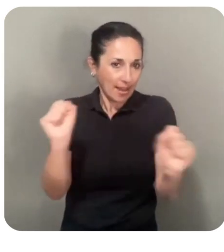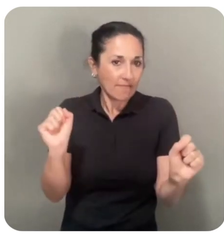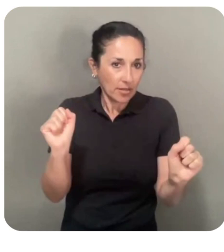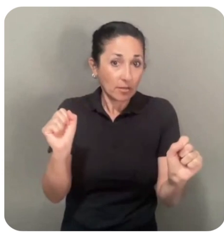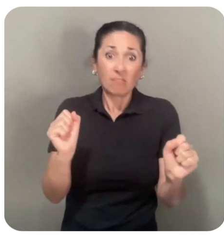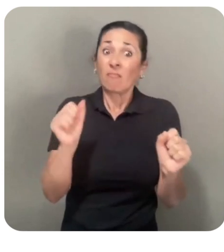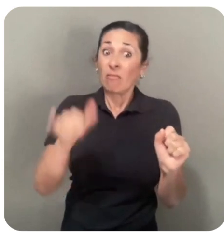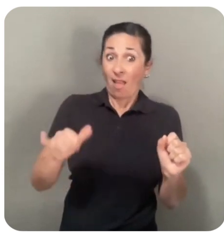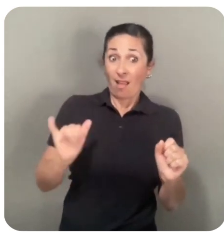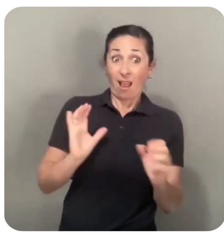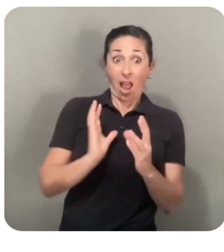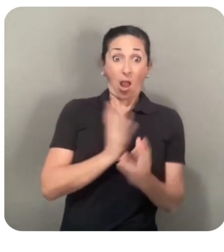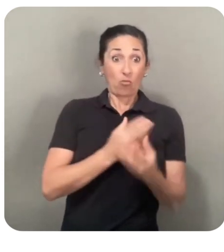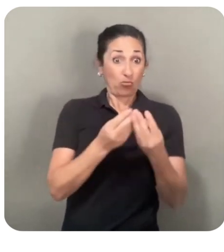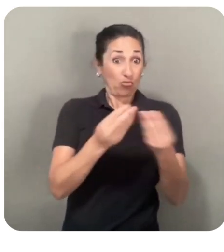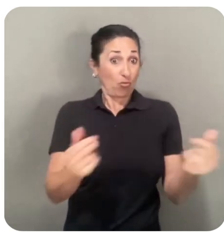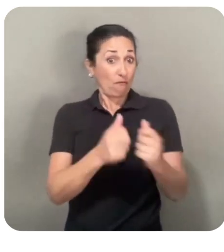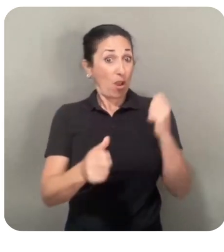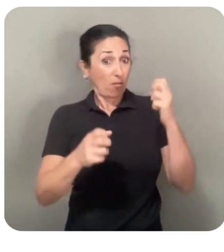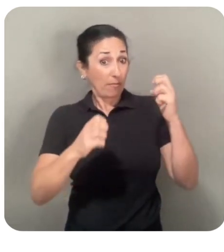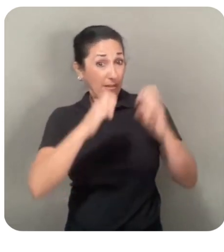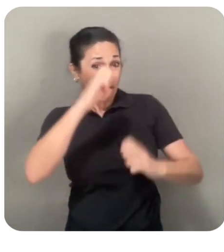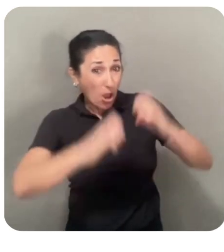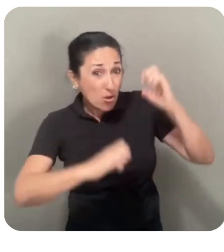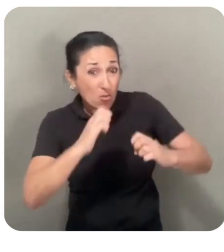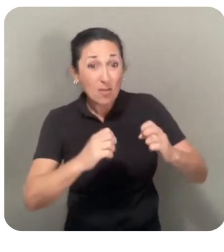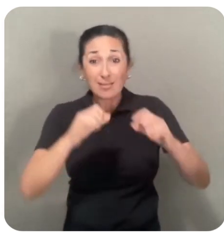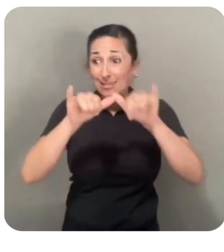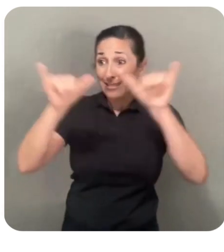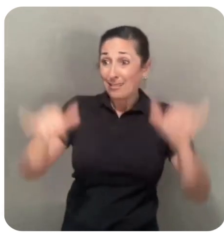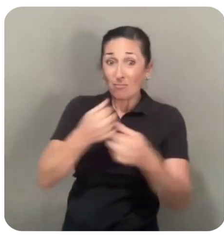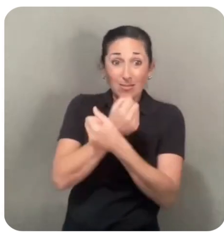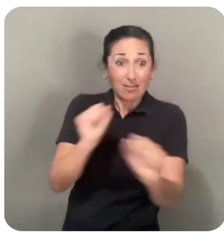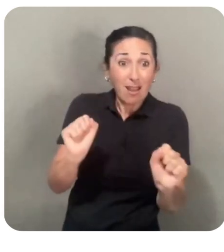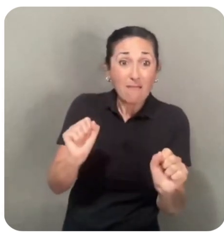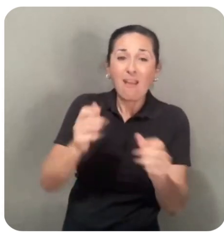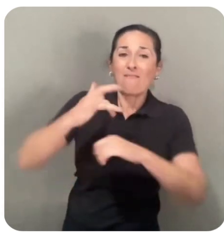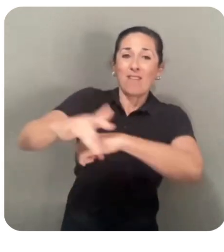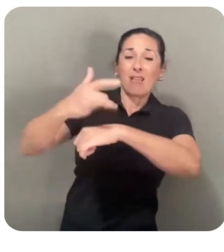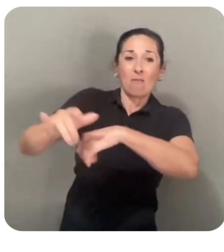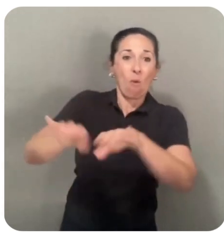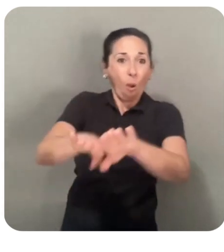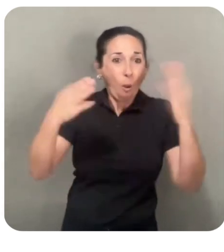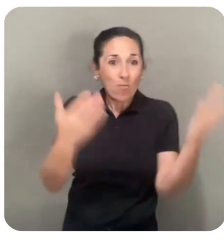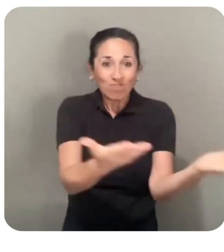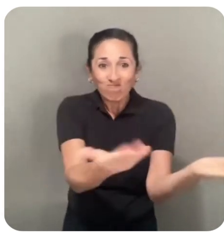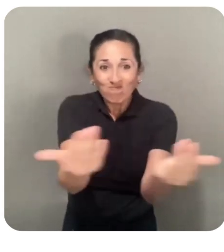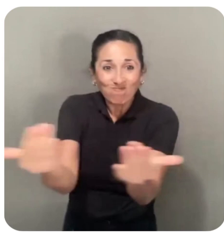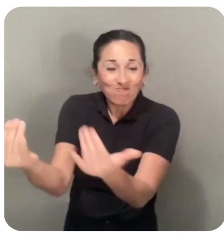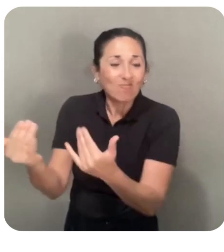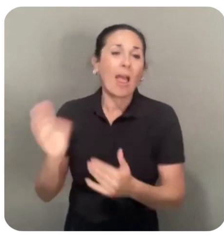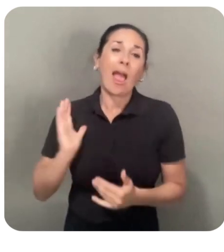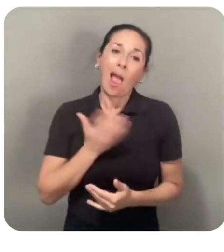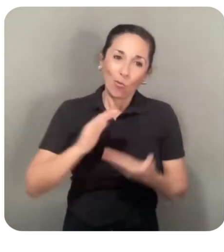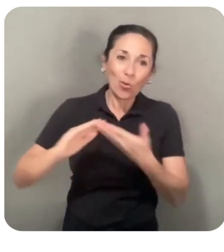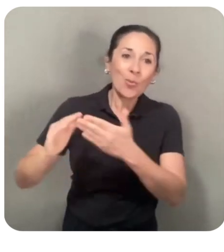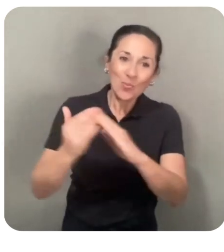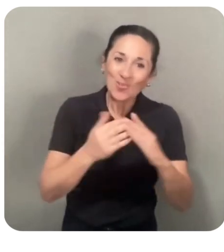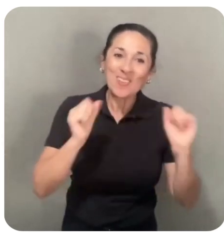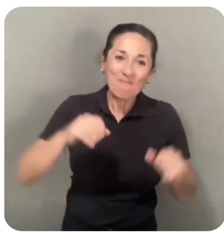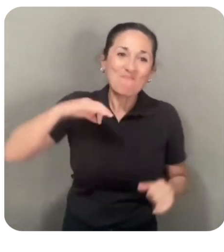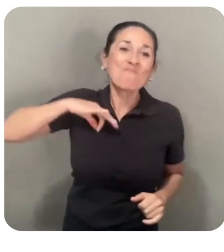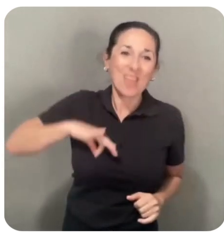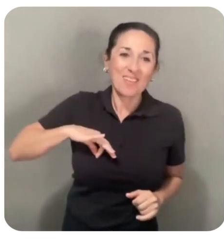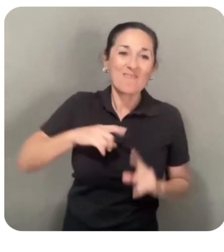solutions from evaluations to system safeguards available as open source resources so that our community can